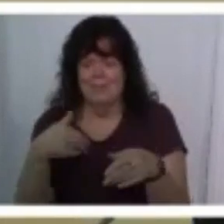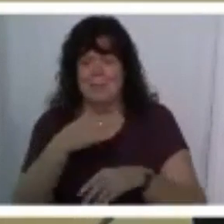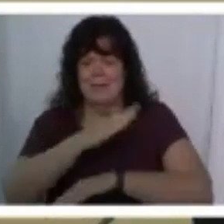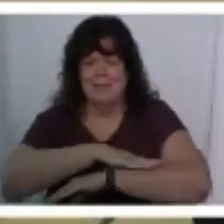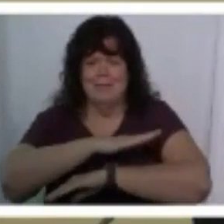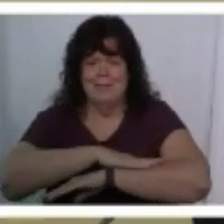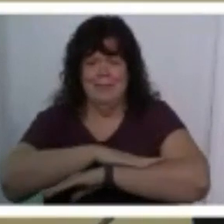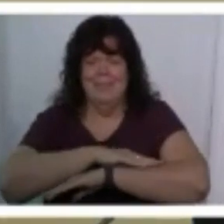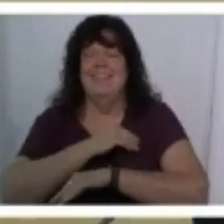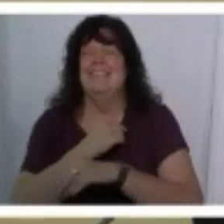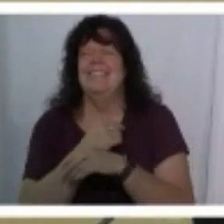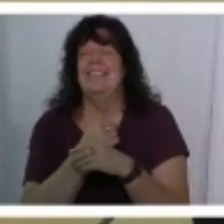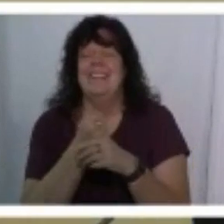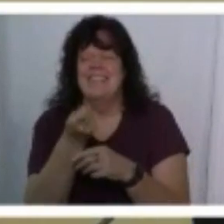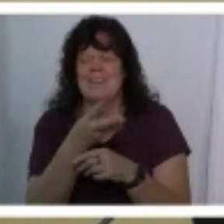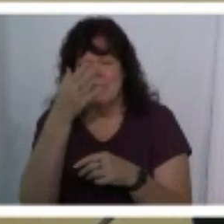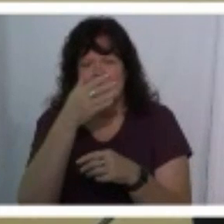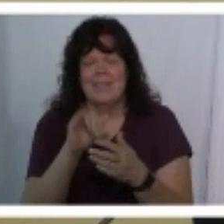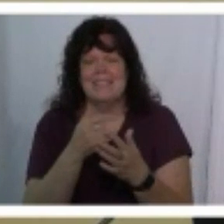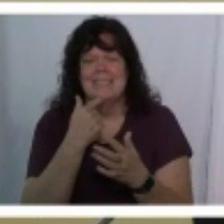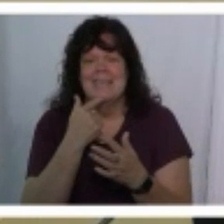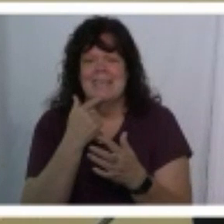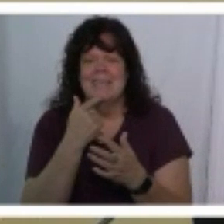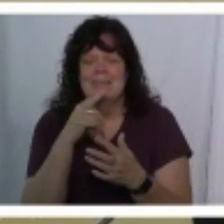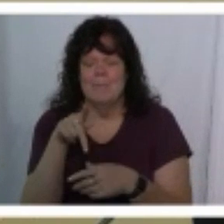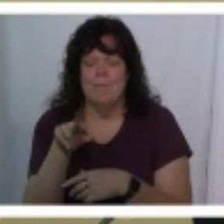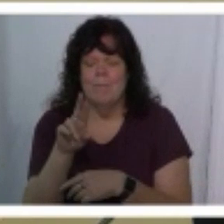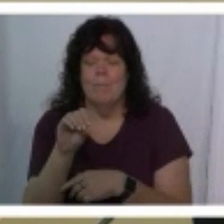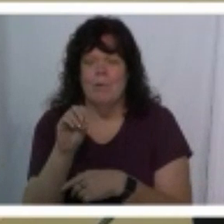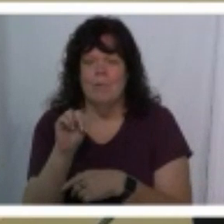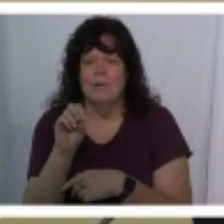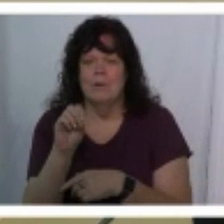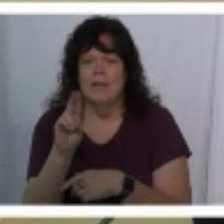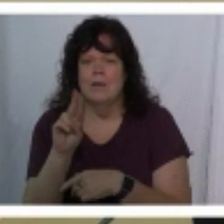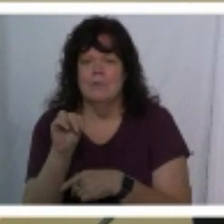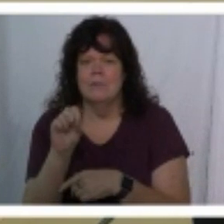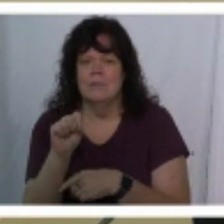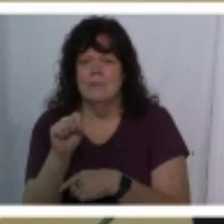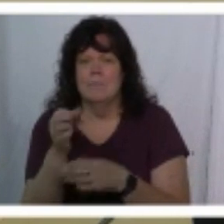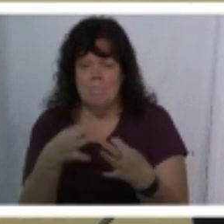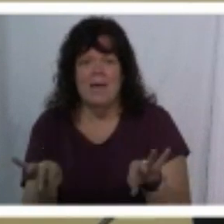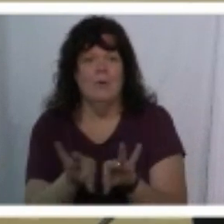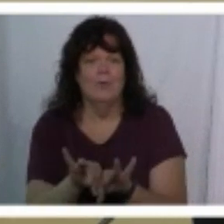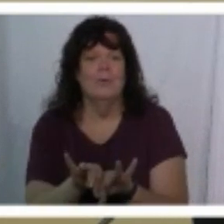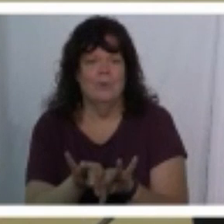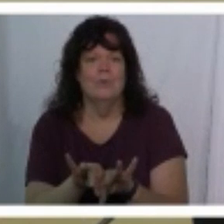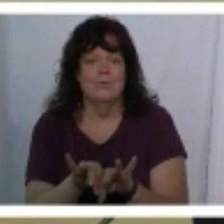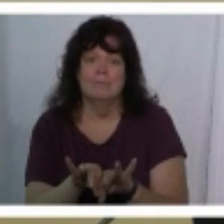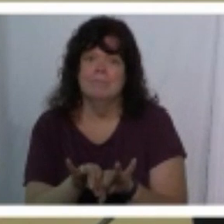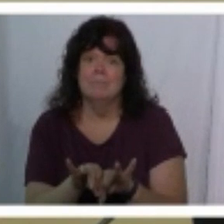um there's a couple of them out front that says uh pronouns matter pronouns matter around here